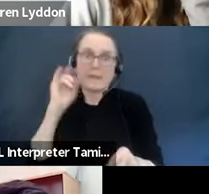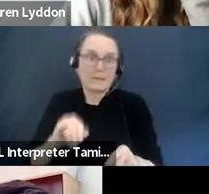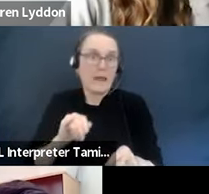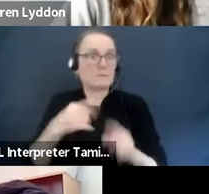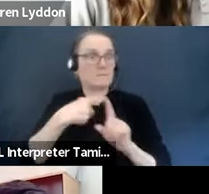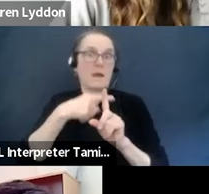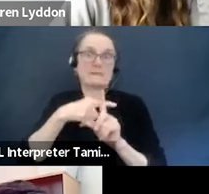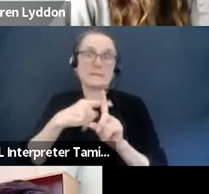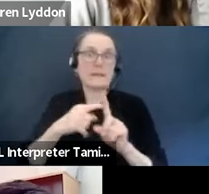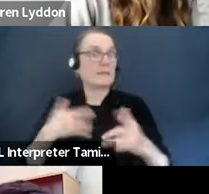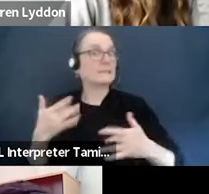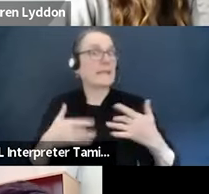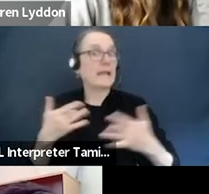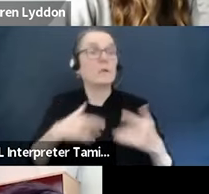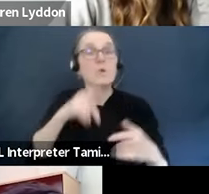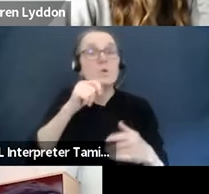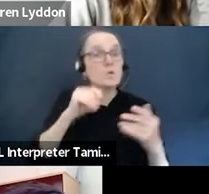we want to reach in the future.